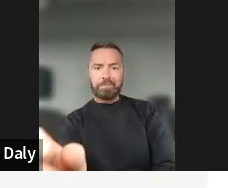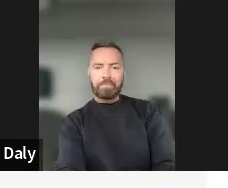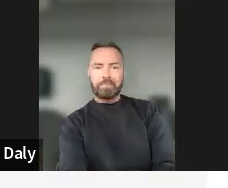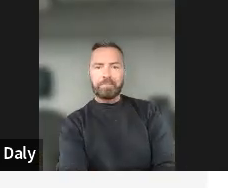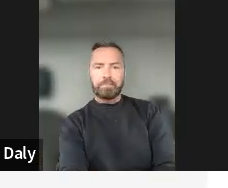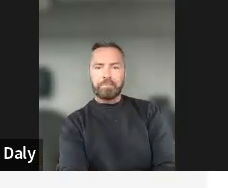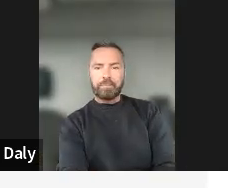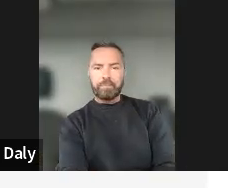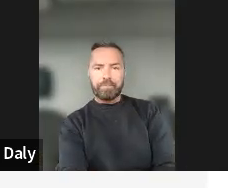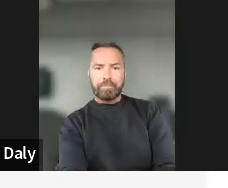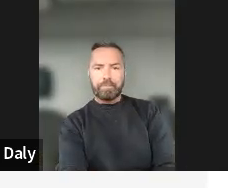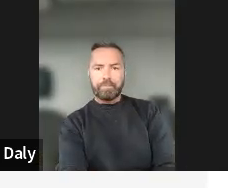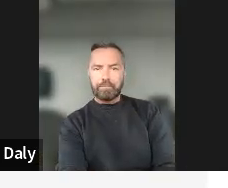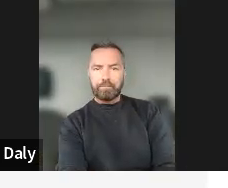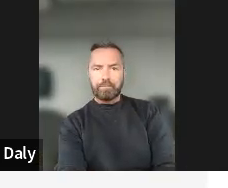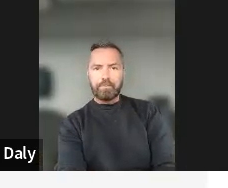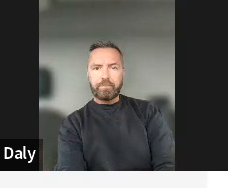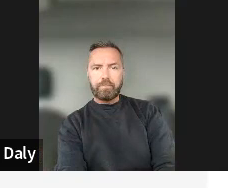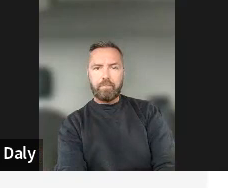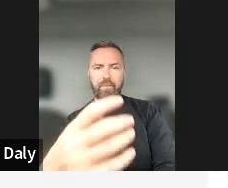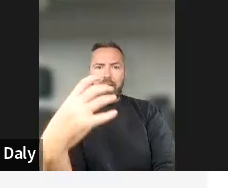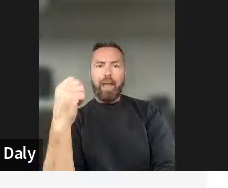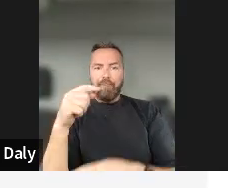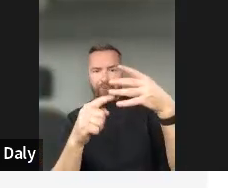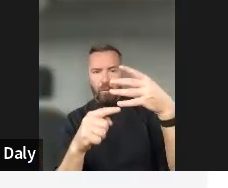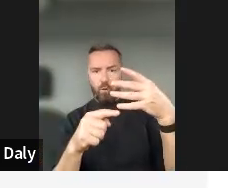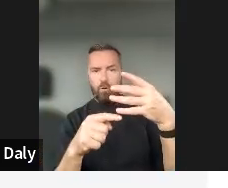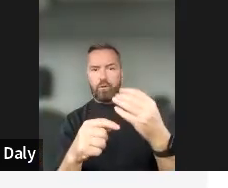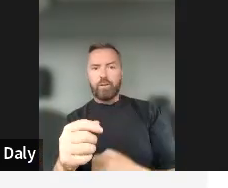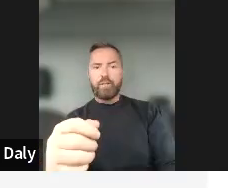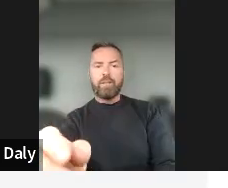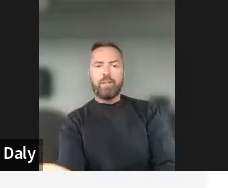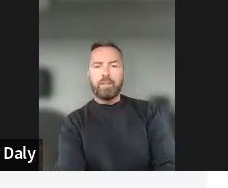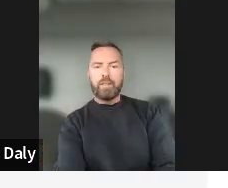Okay, we already have four. Okay, perfect.